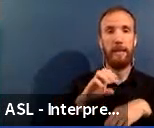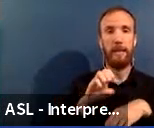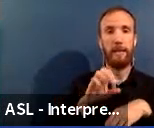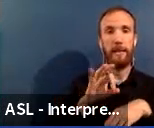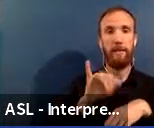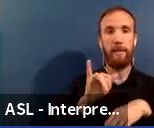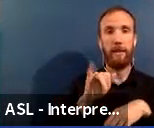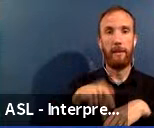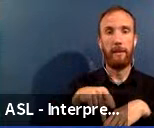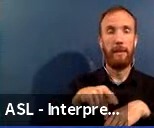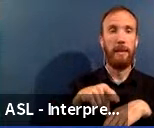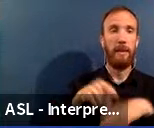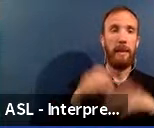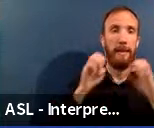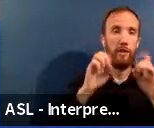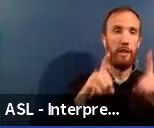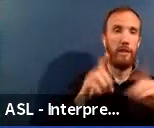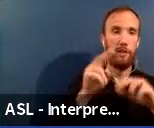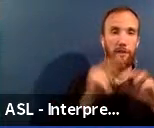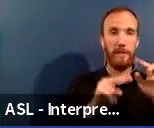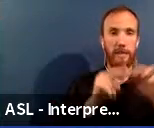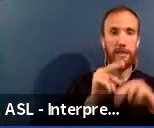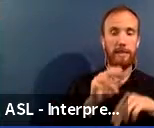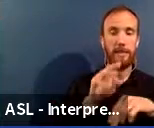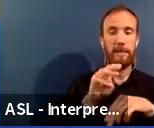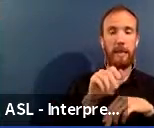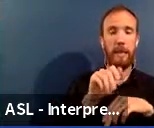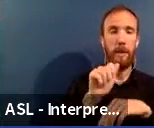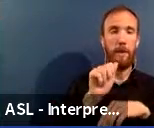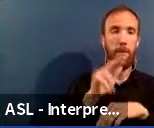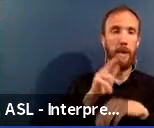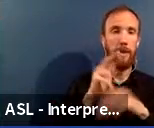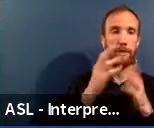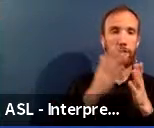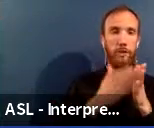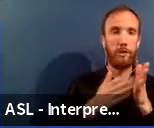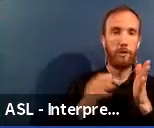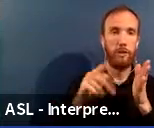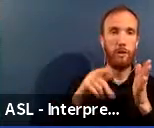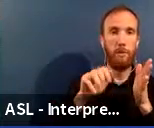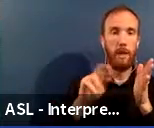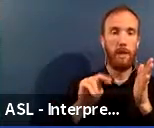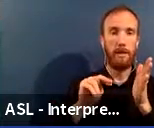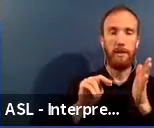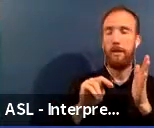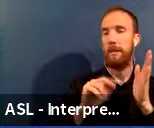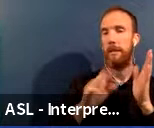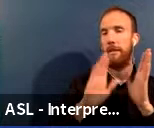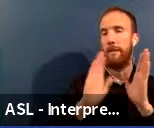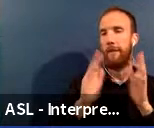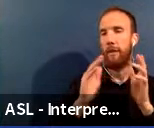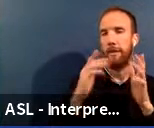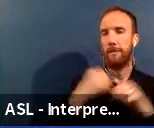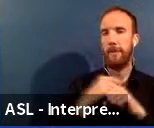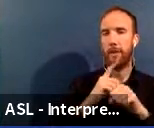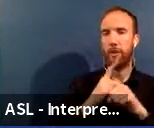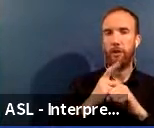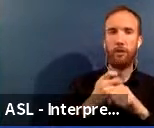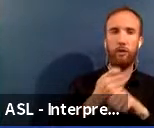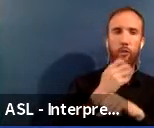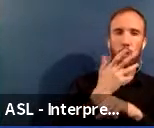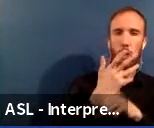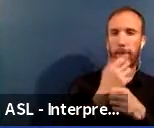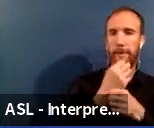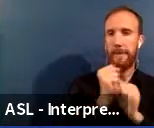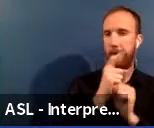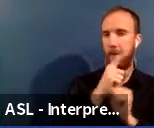Educational Facilities Master Plan. Uh, while the focus is, is expected to continue to be, to address the warm, safe, and, and, and dry